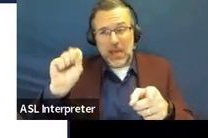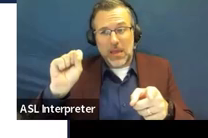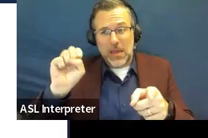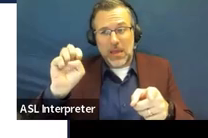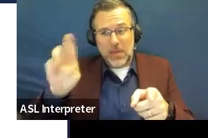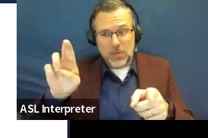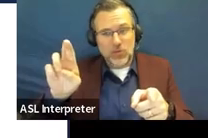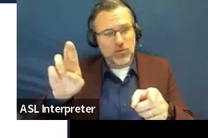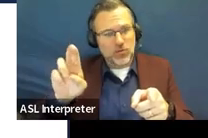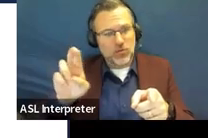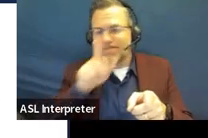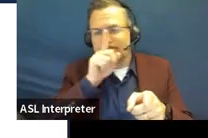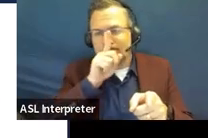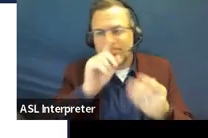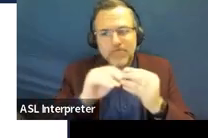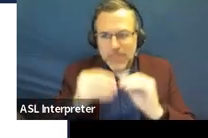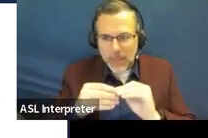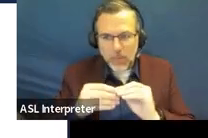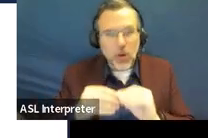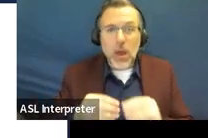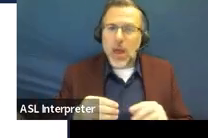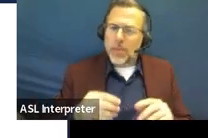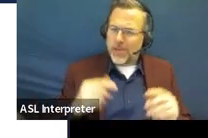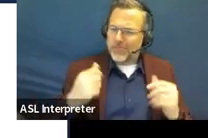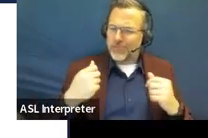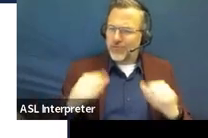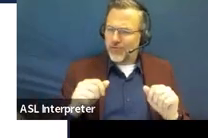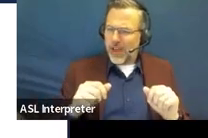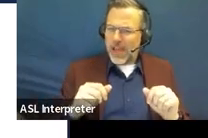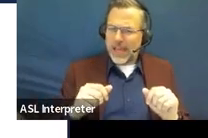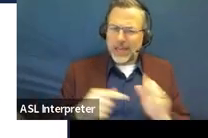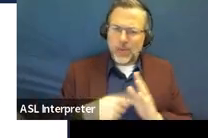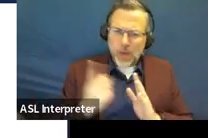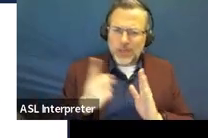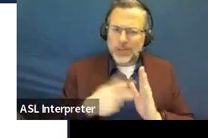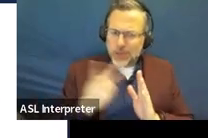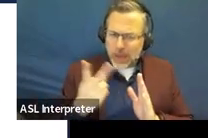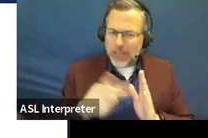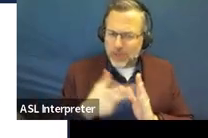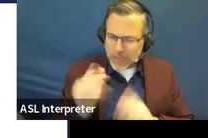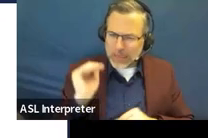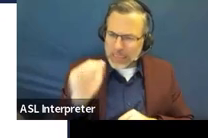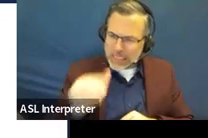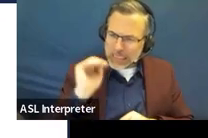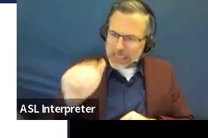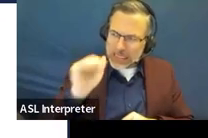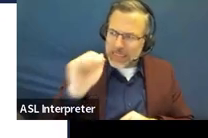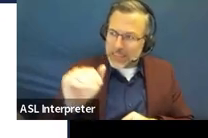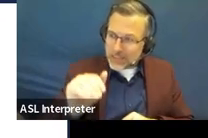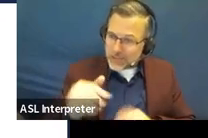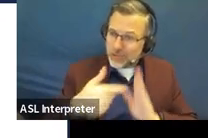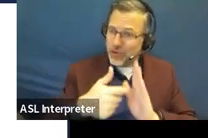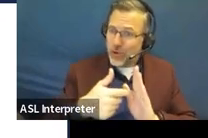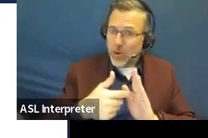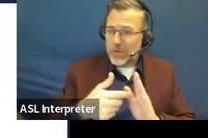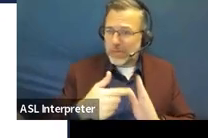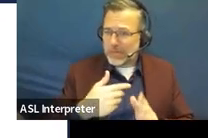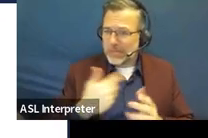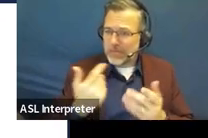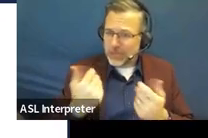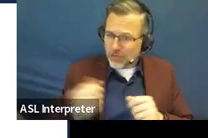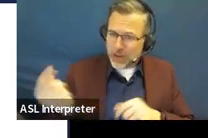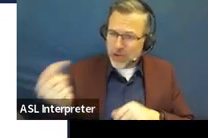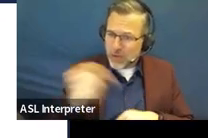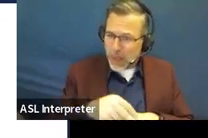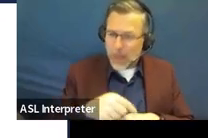attached to these things, but making that good faith effort that you've tried to communicate with the parent, including detailed records of the phone